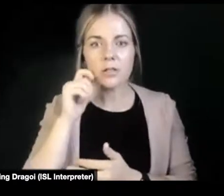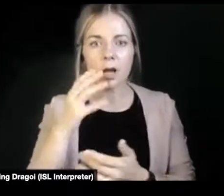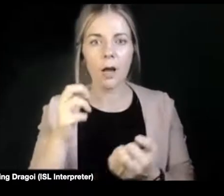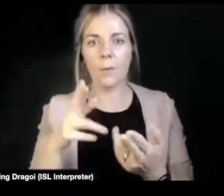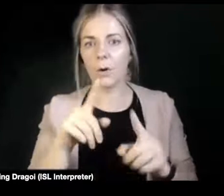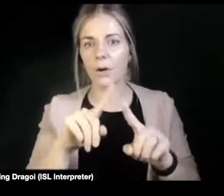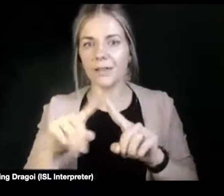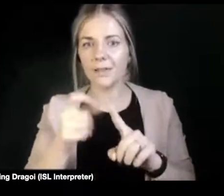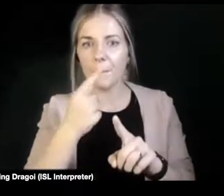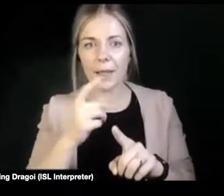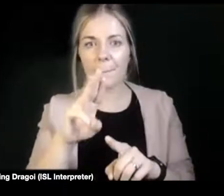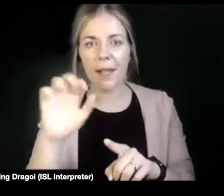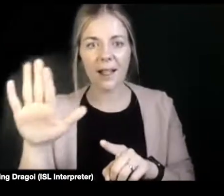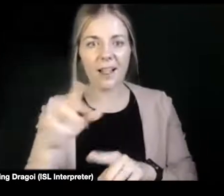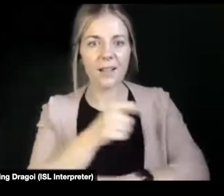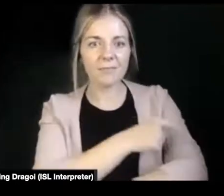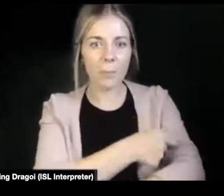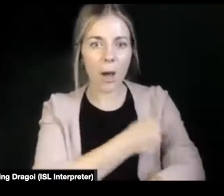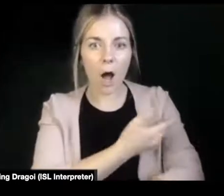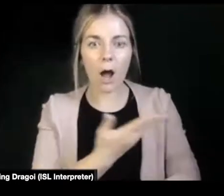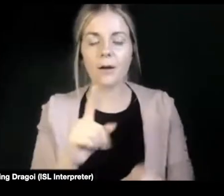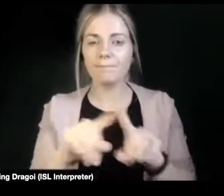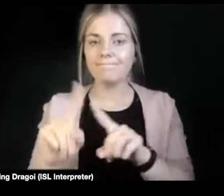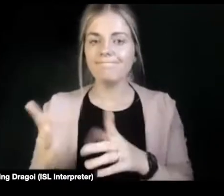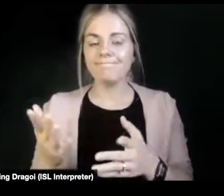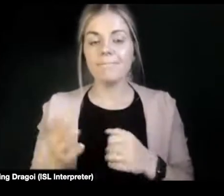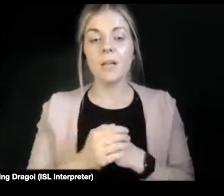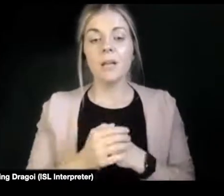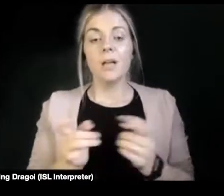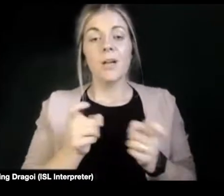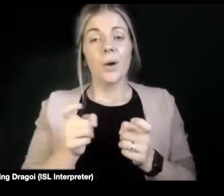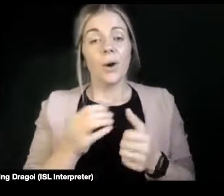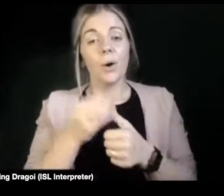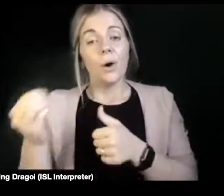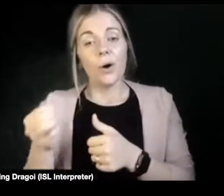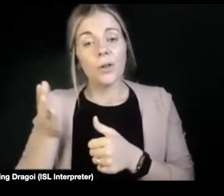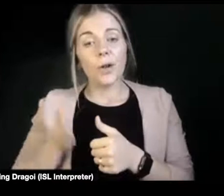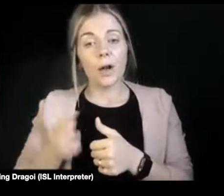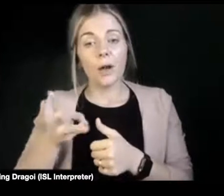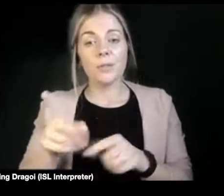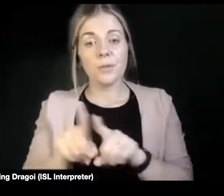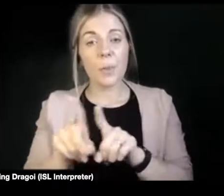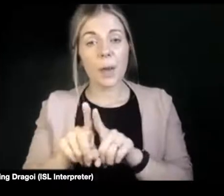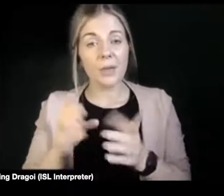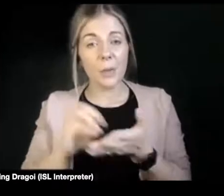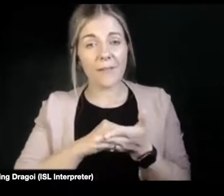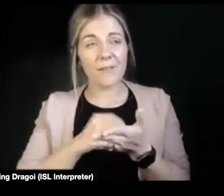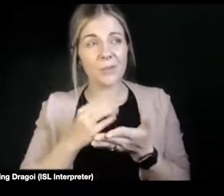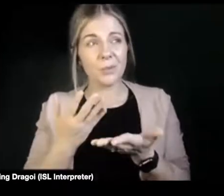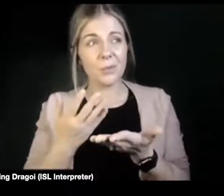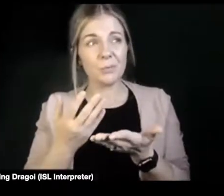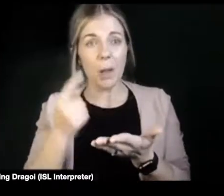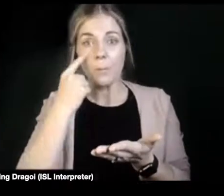that's one of the bigger ones. And then there's the element of being expected to prove then to all of these layers of, I suppose, bureaucracy